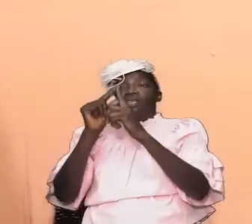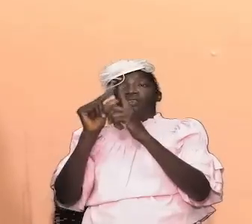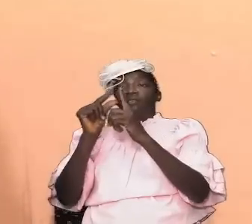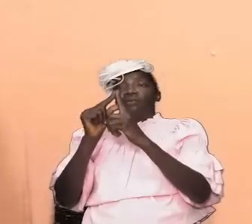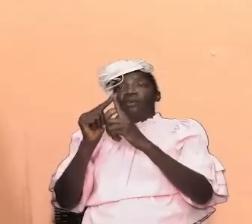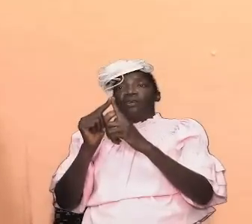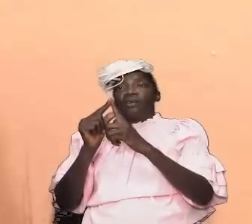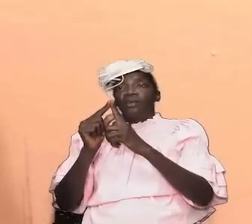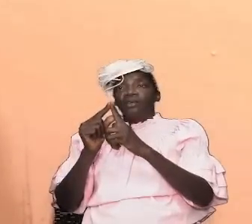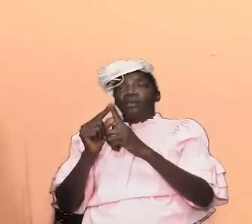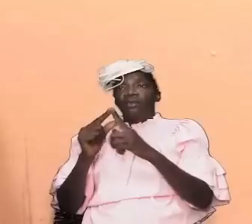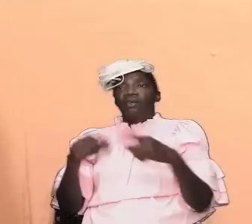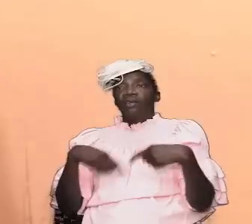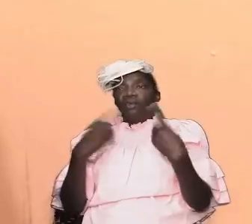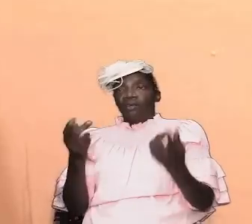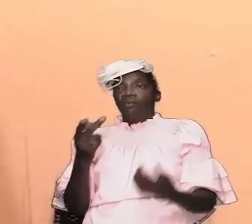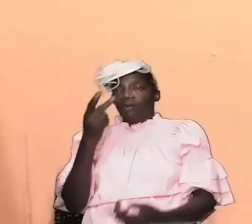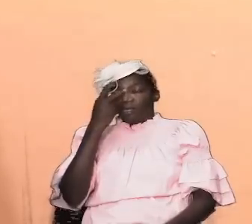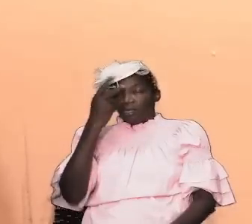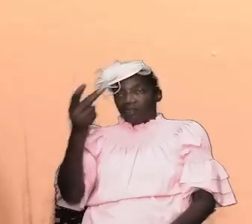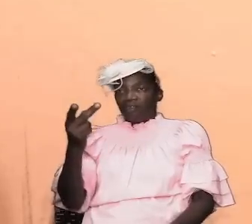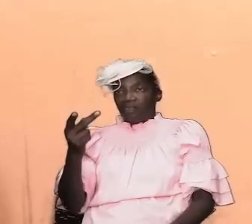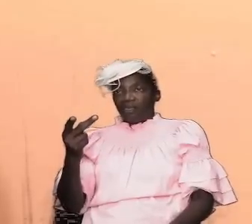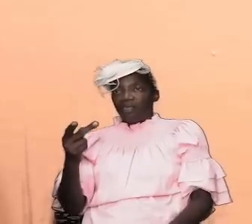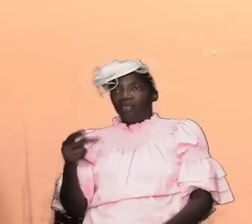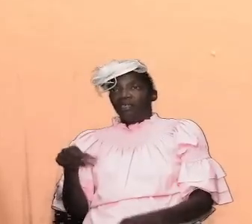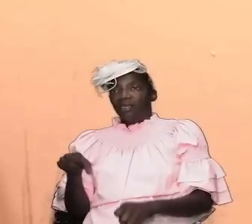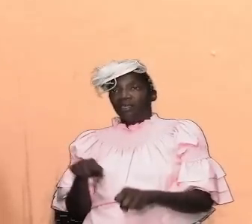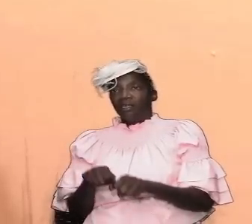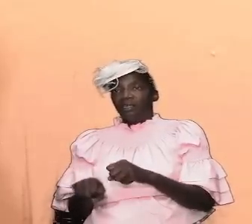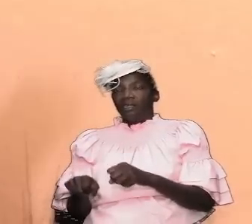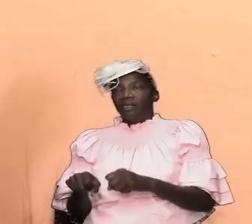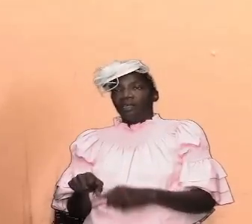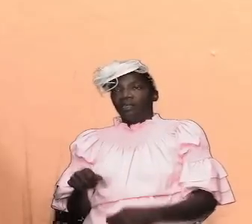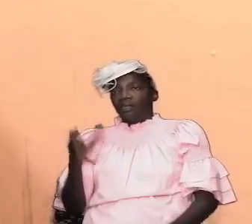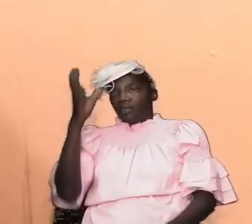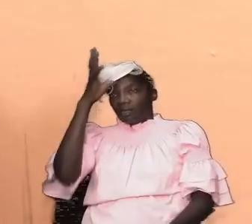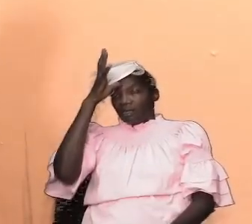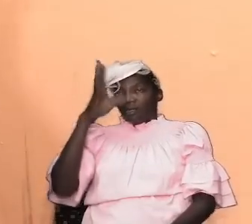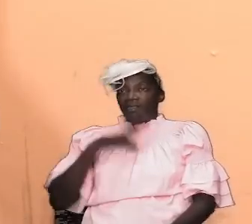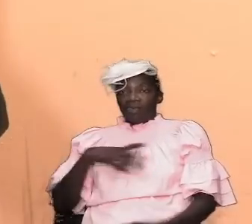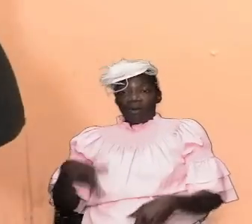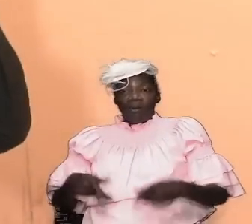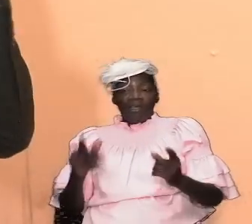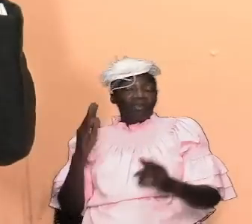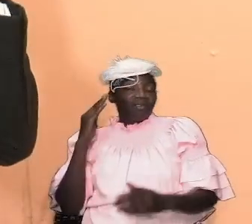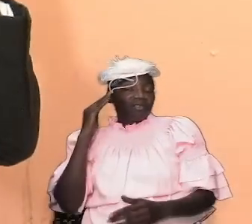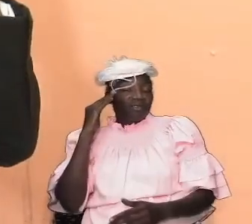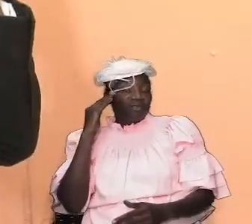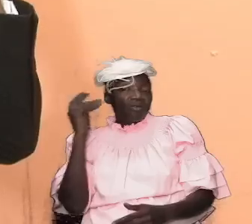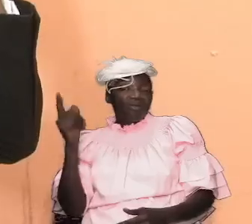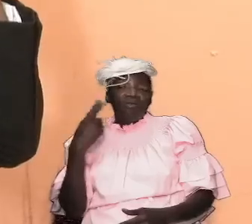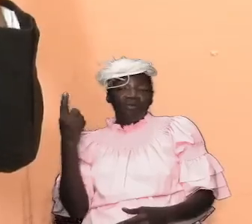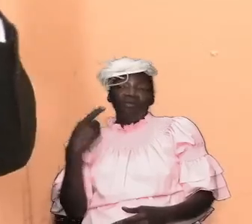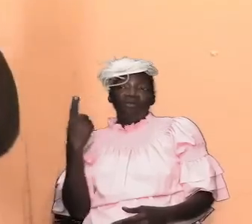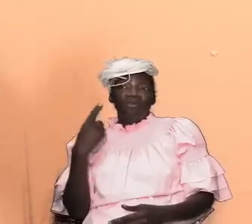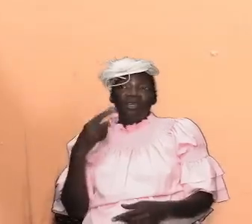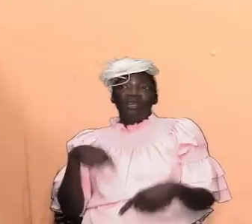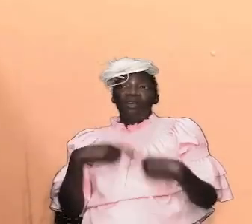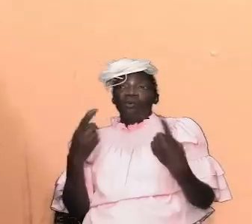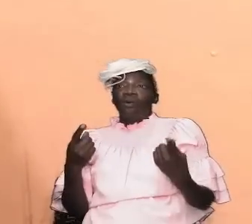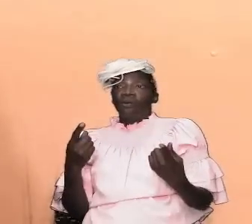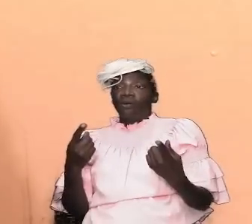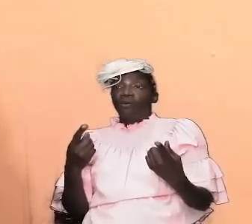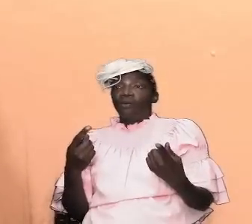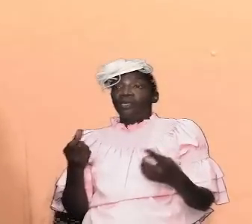we are going to see it and so asaph let us know that it is only when we when he went